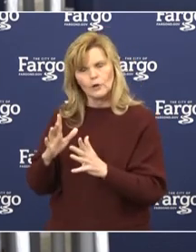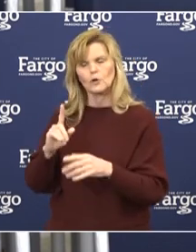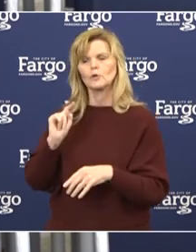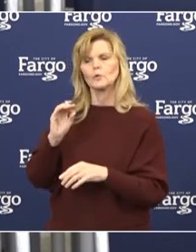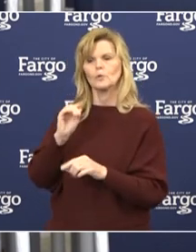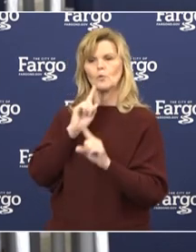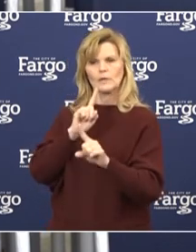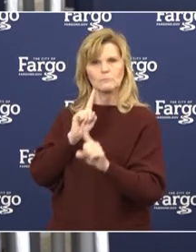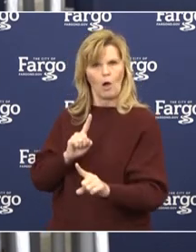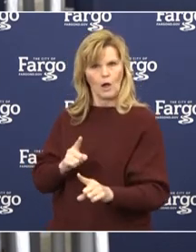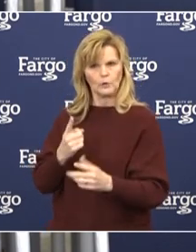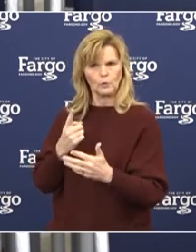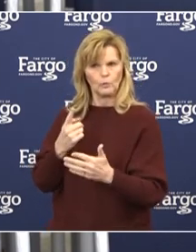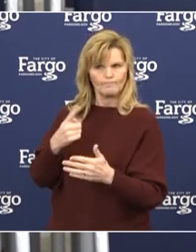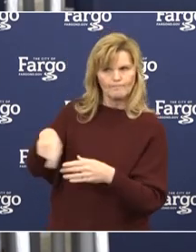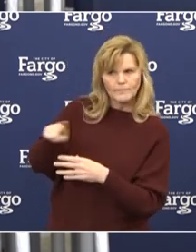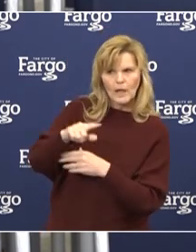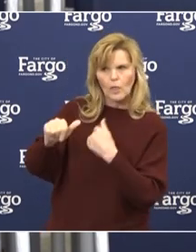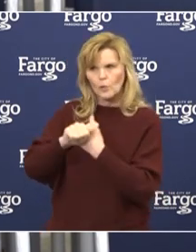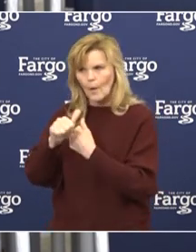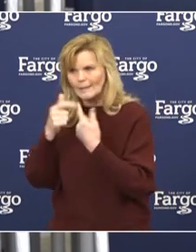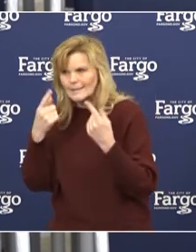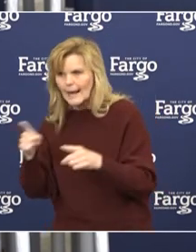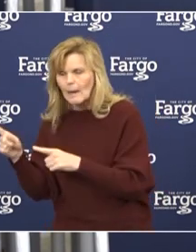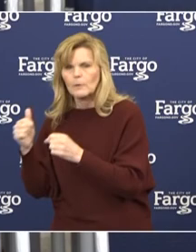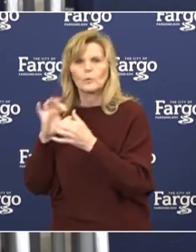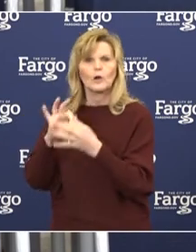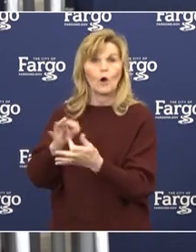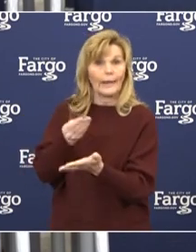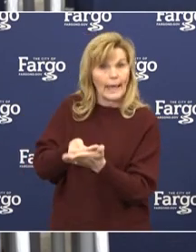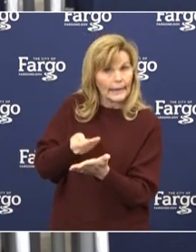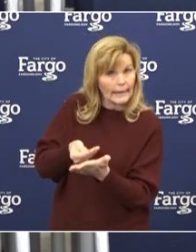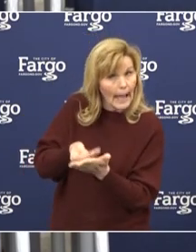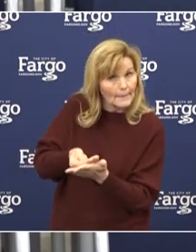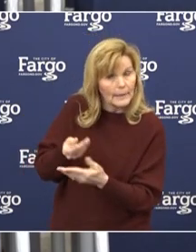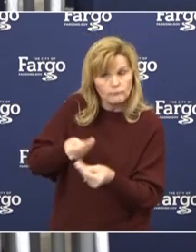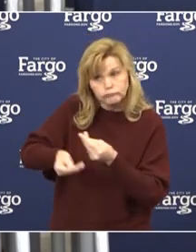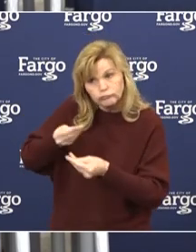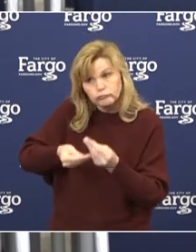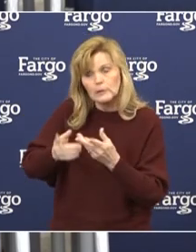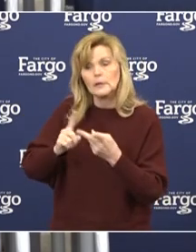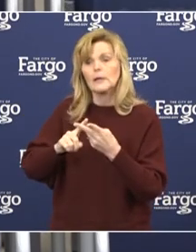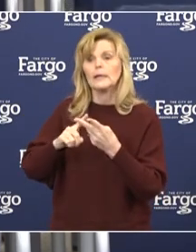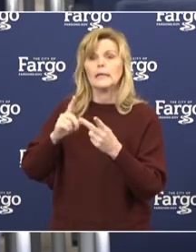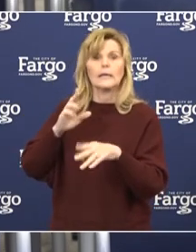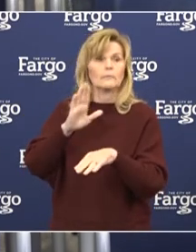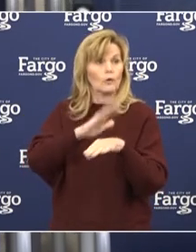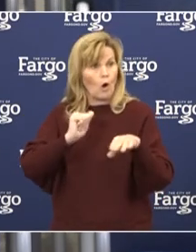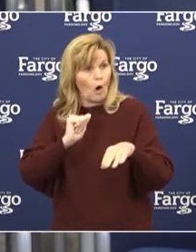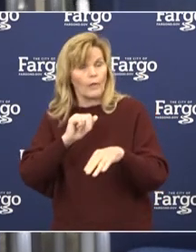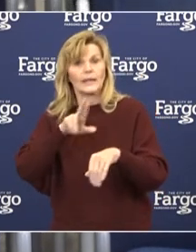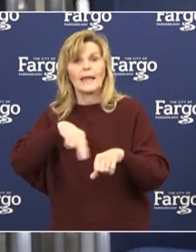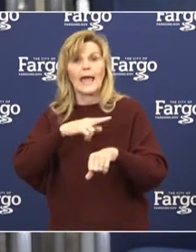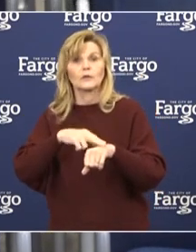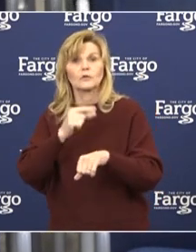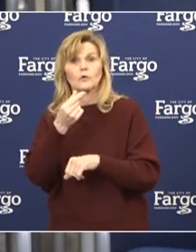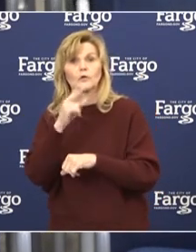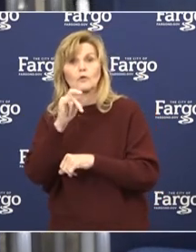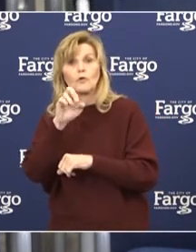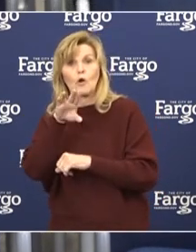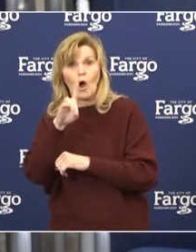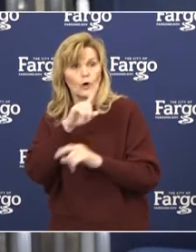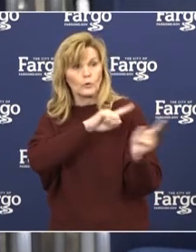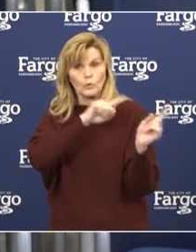COVID-19, some economic relief to those impacted by the crisis. He can activate the National Guard to assist in relief